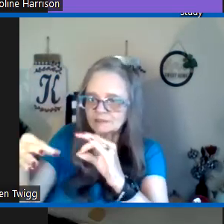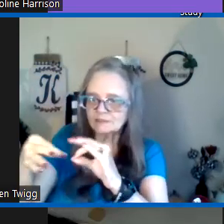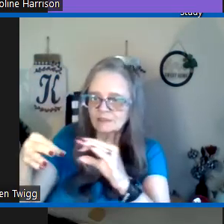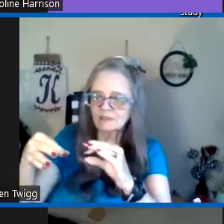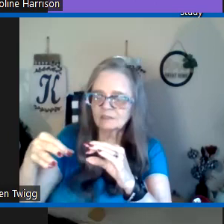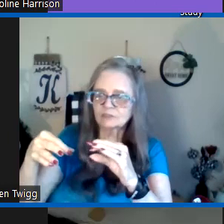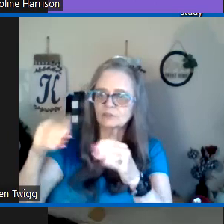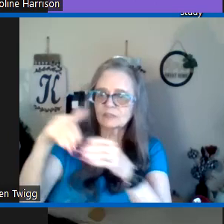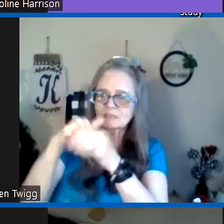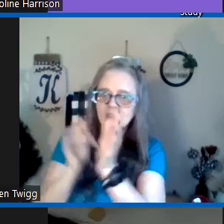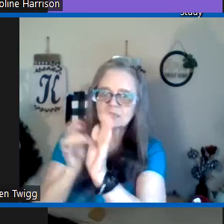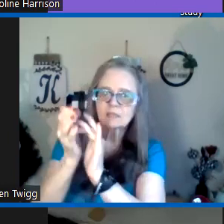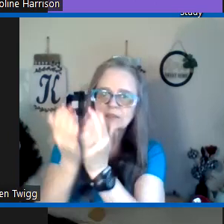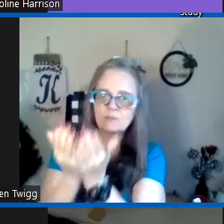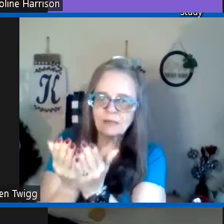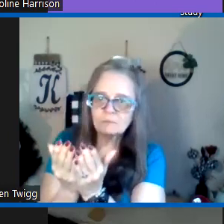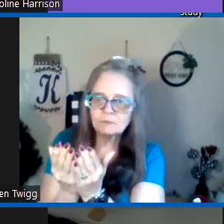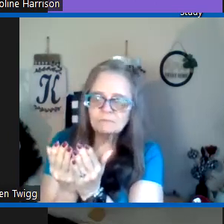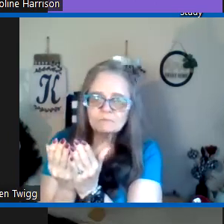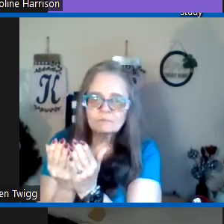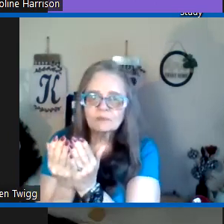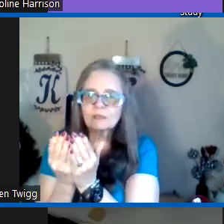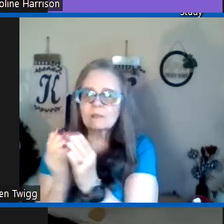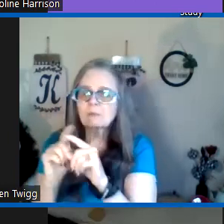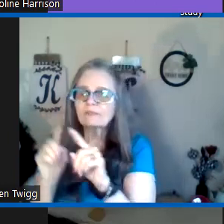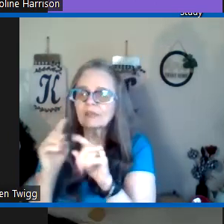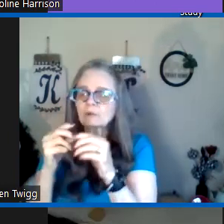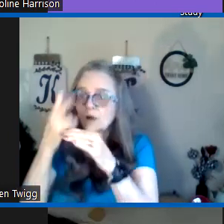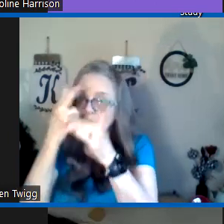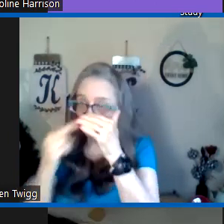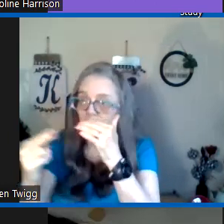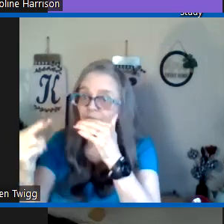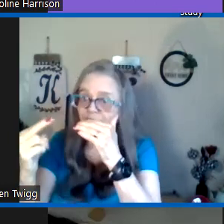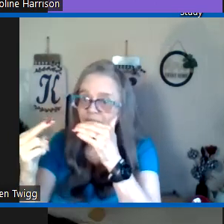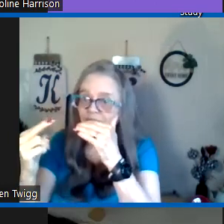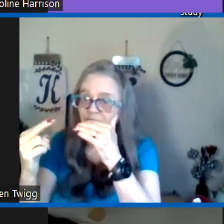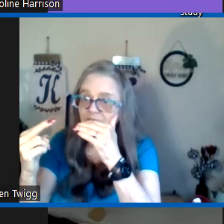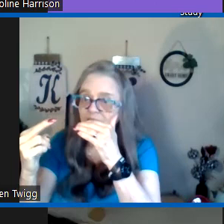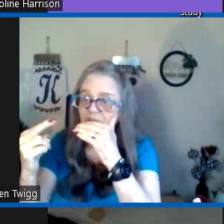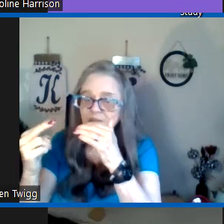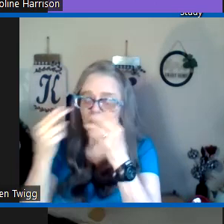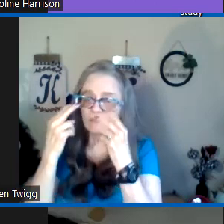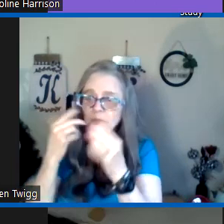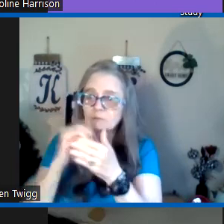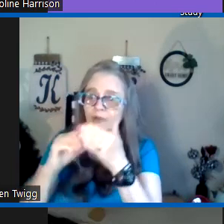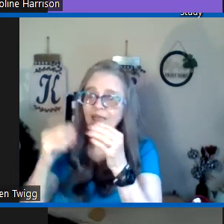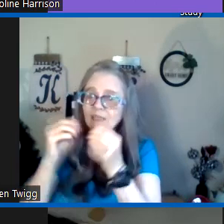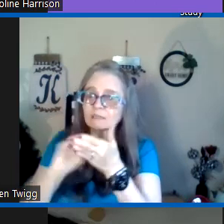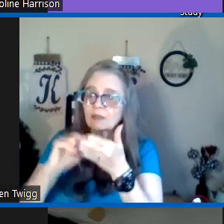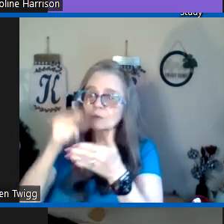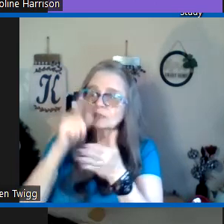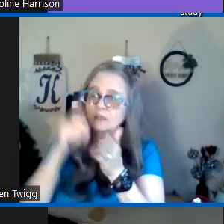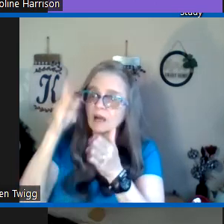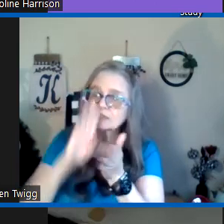writings stories in the Bible but they were all prophetic they were